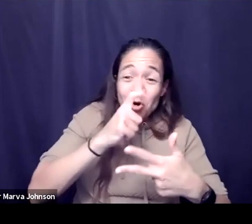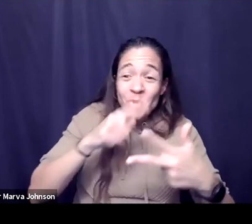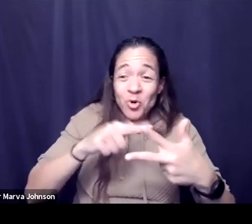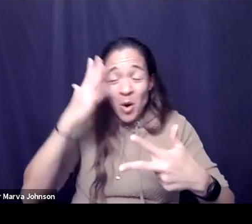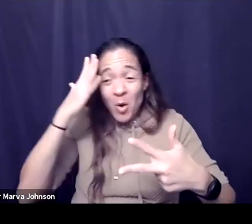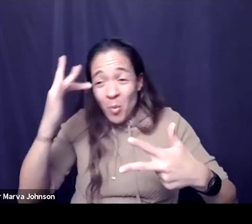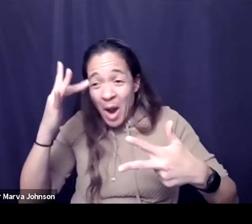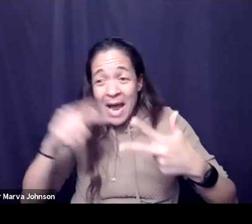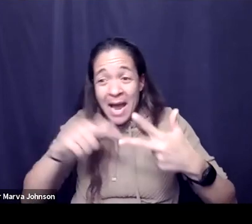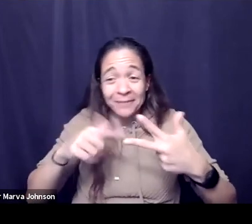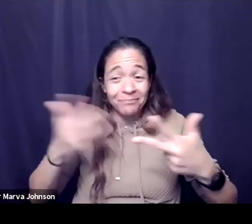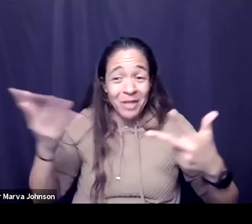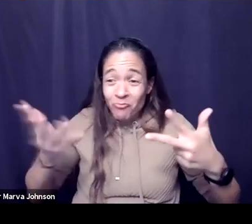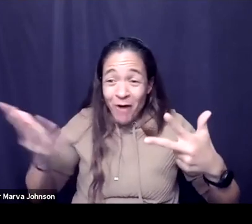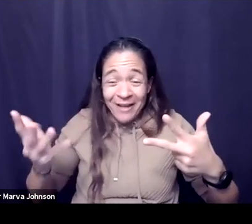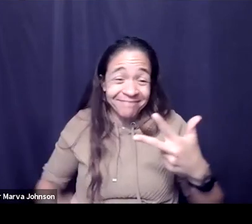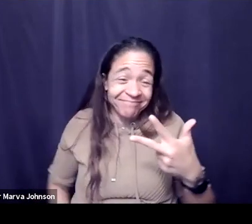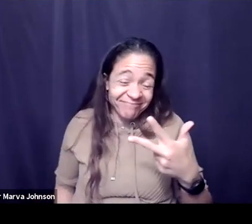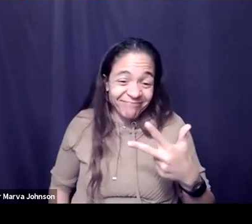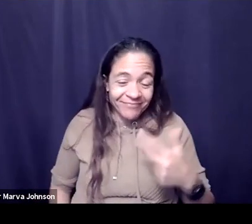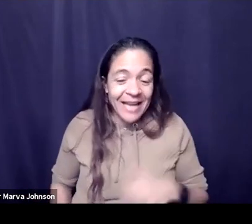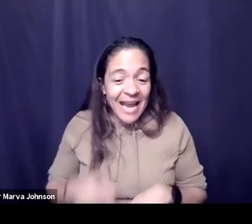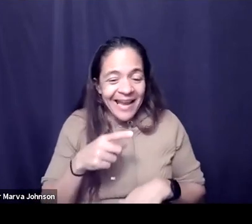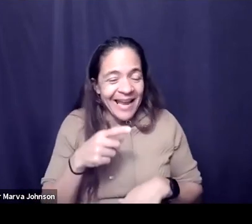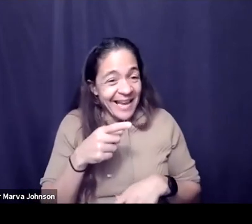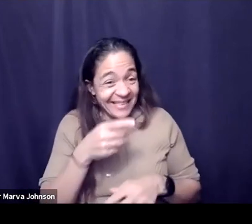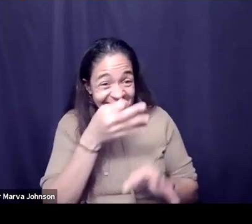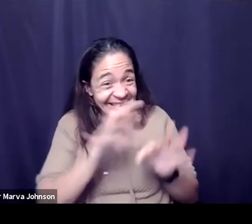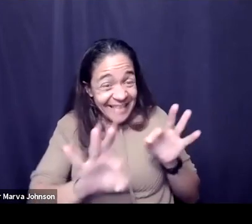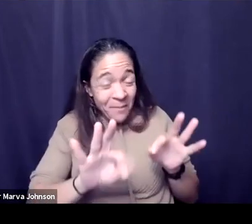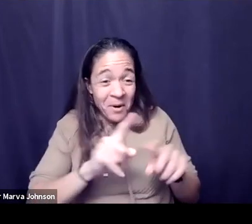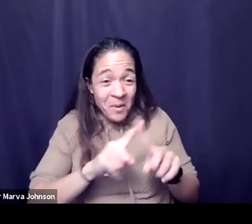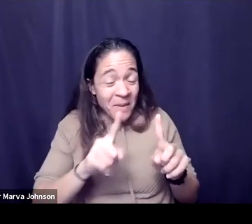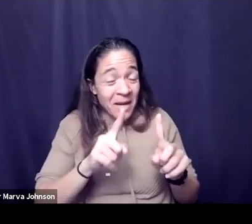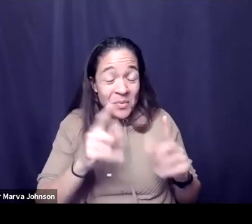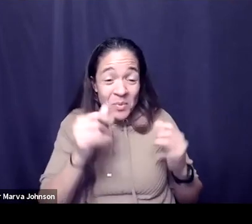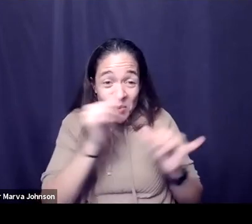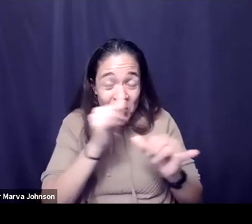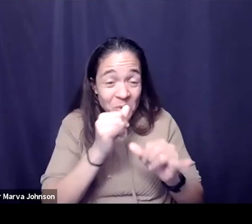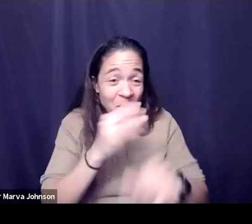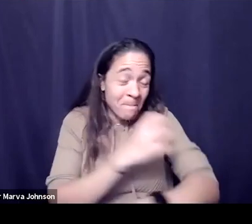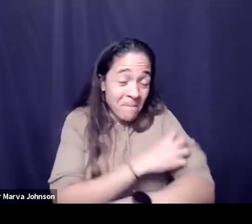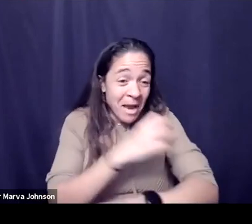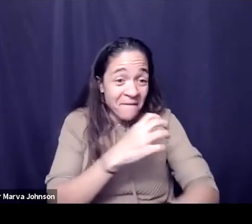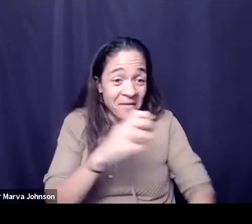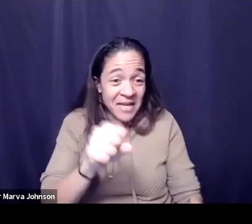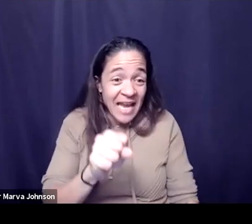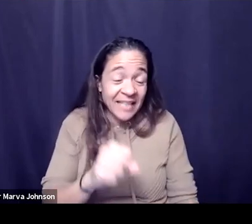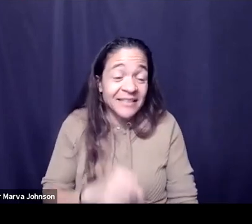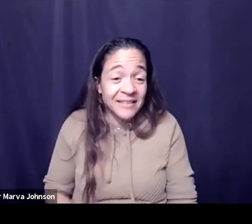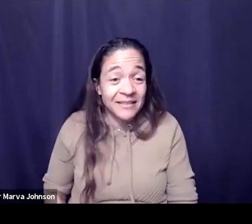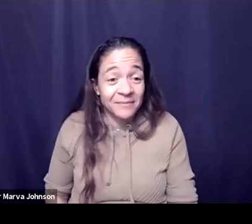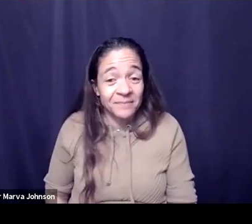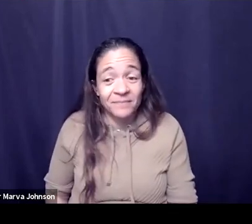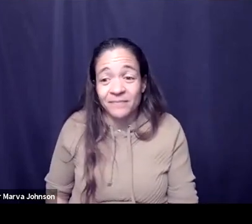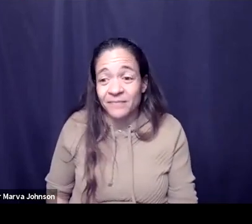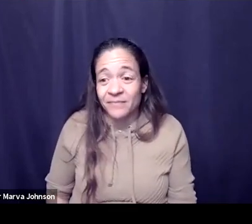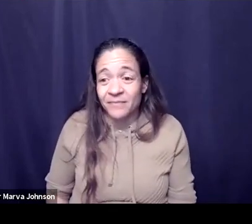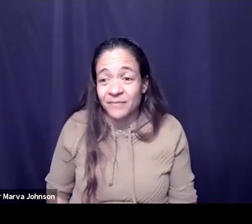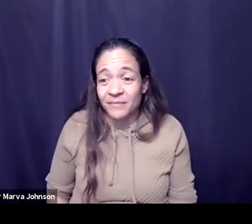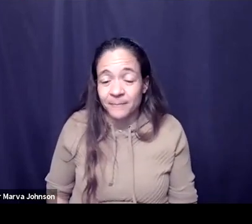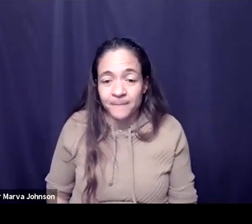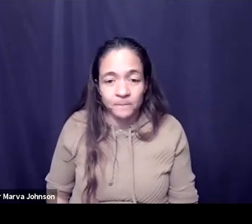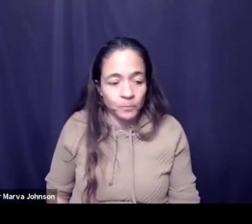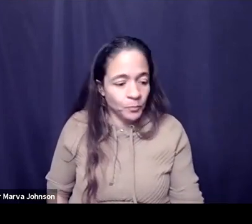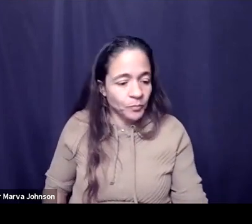pretty simple stuff but incredibly powerful and no uh no surprise here to find there's echoes